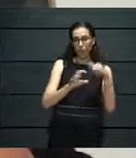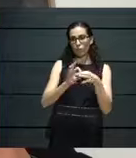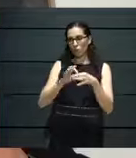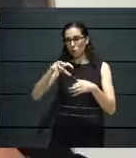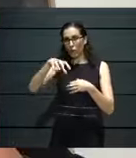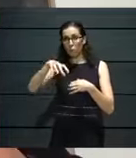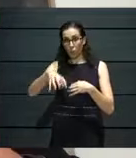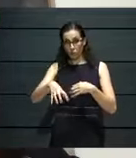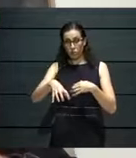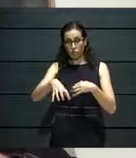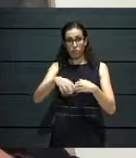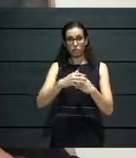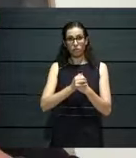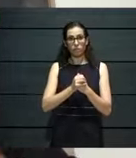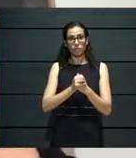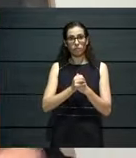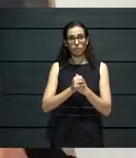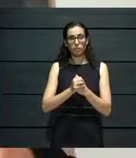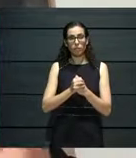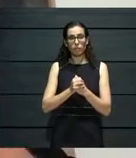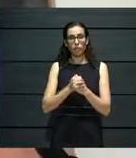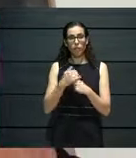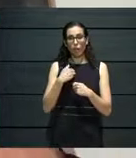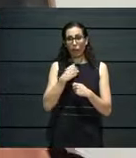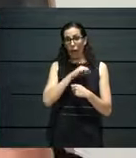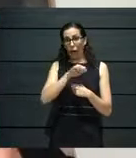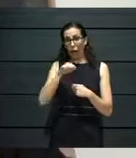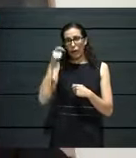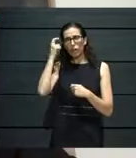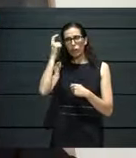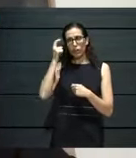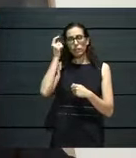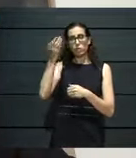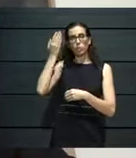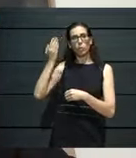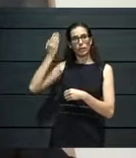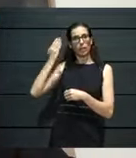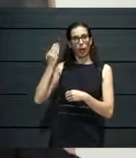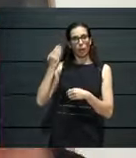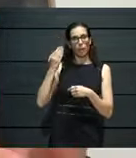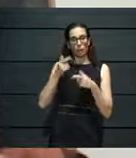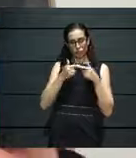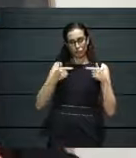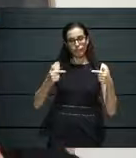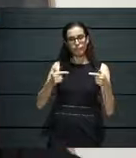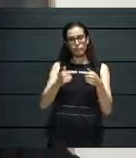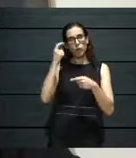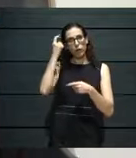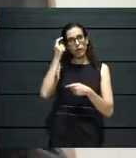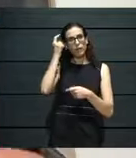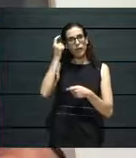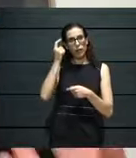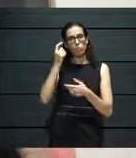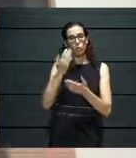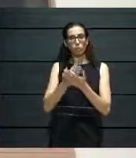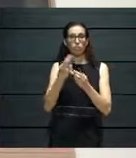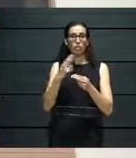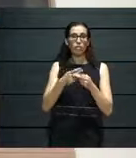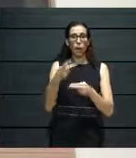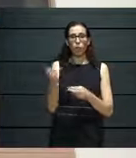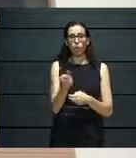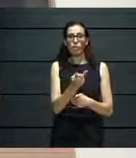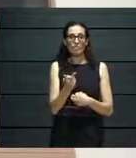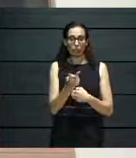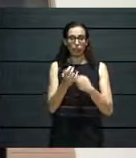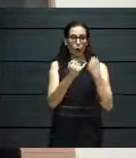myself and the team had been thinking about for a number of years. It was just sort of never the priority,